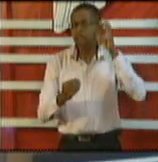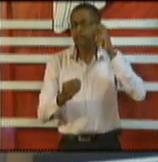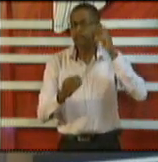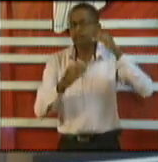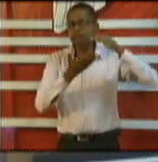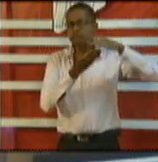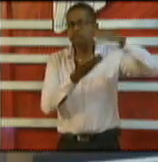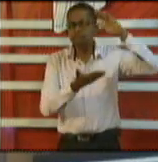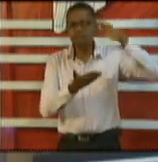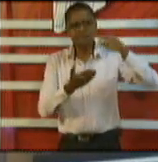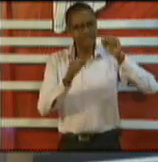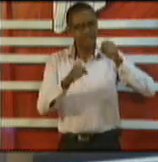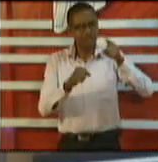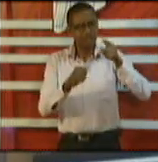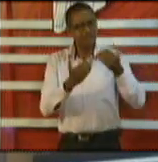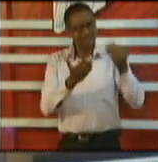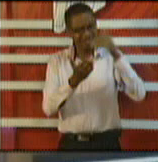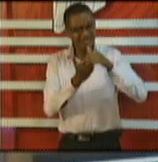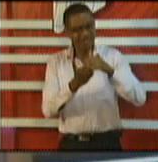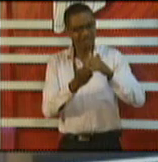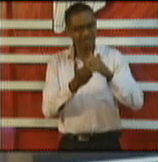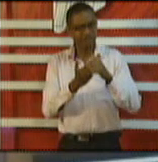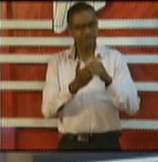could you repeat the questions please